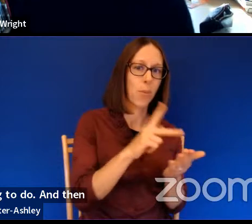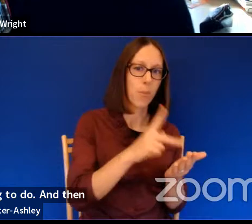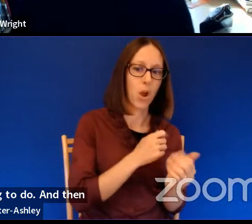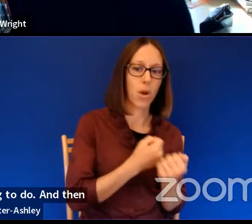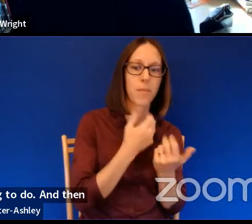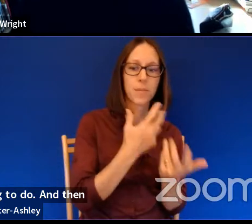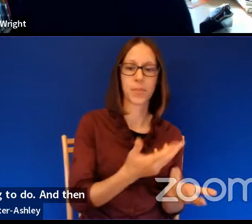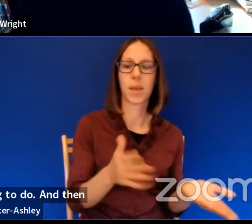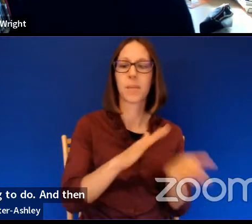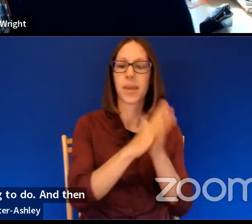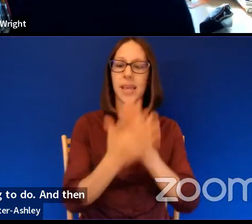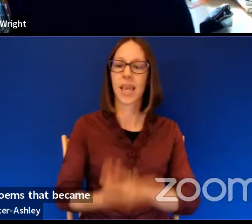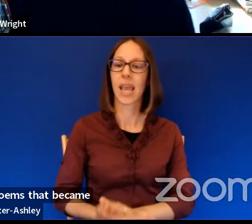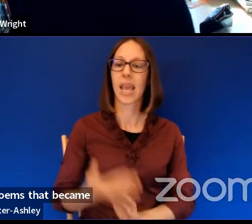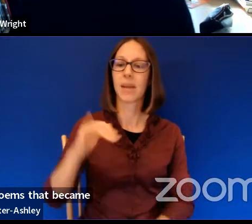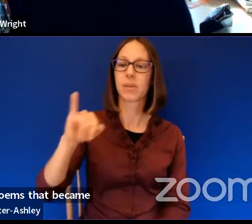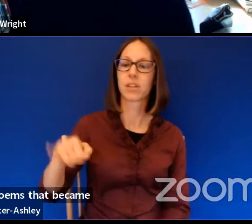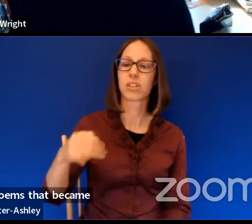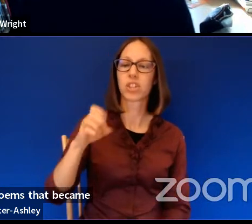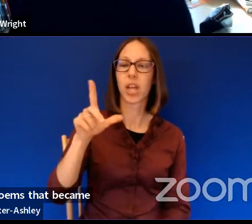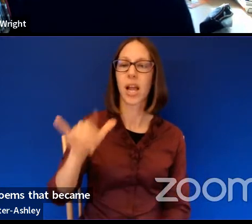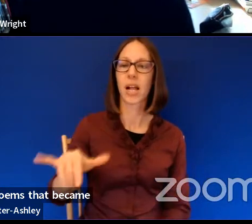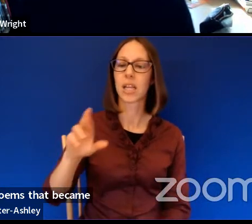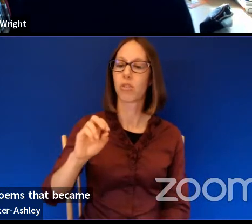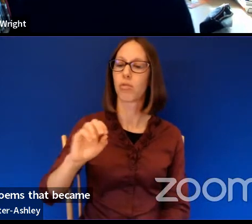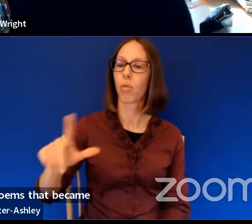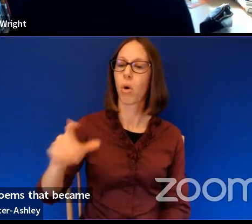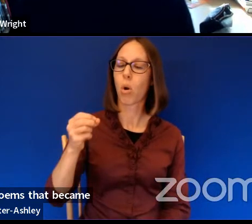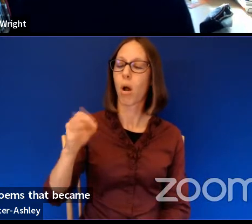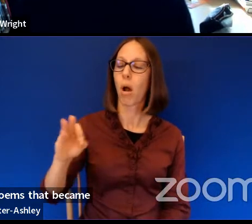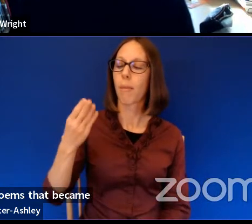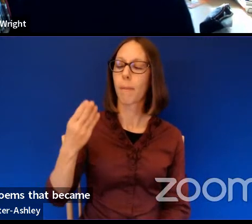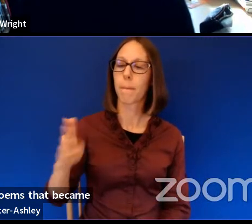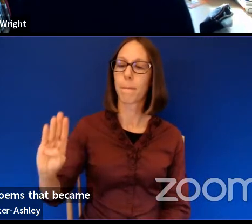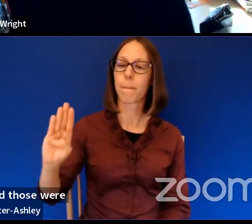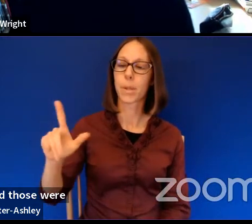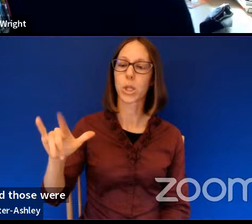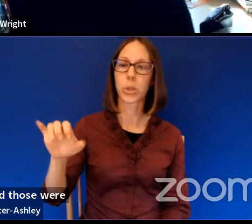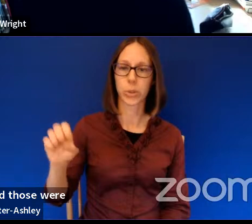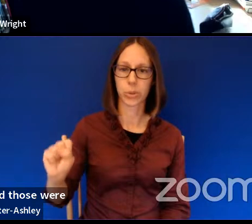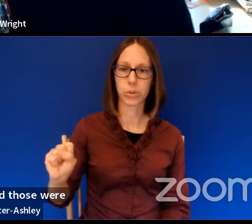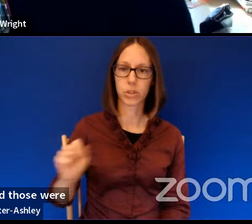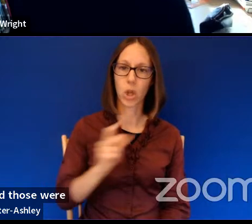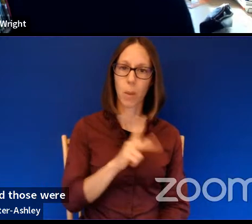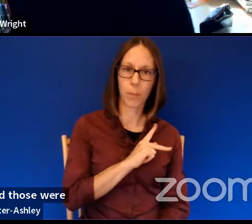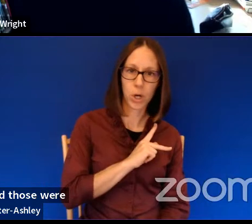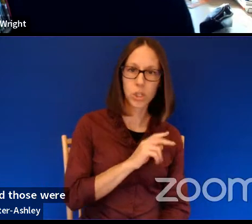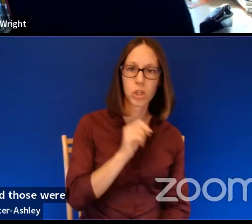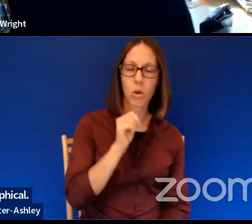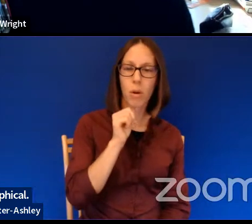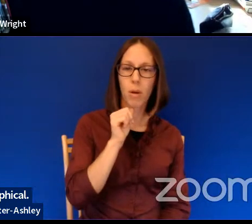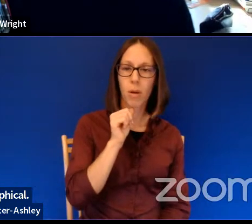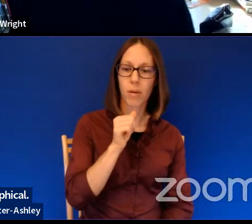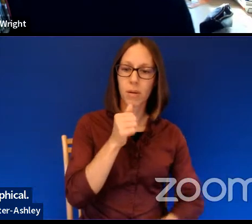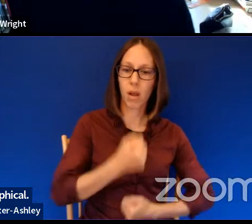Jelly Roll of Blues. Um, and those were, um, personal, but not autobiographical. And that's what the blues taught me is, is